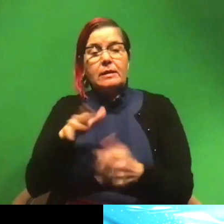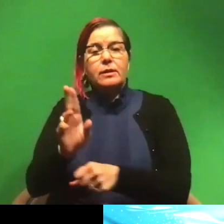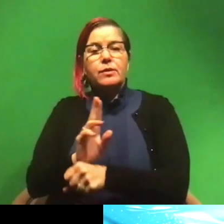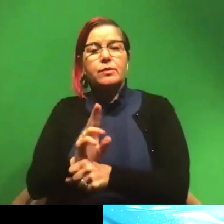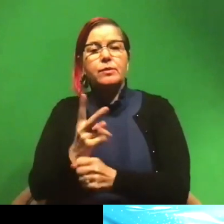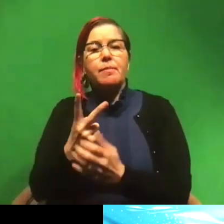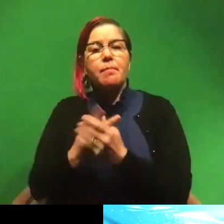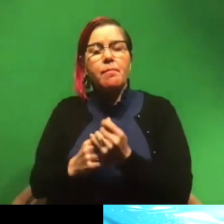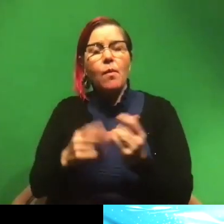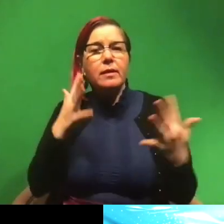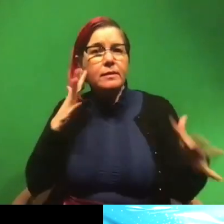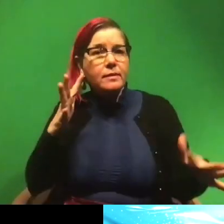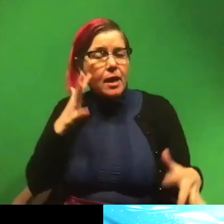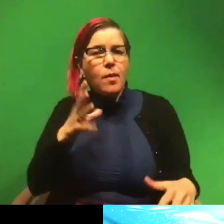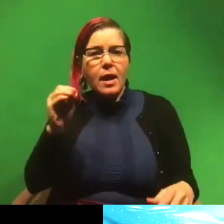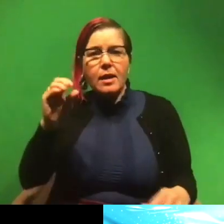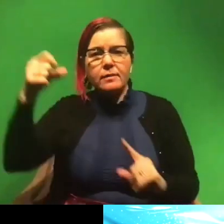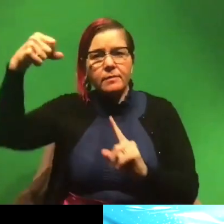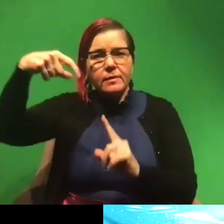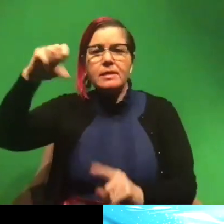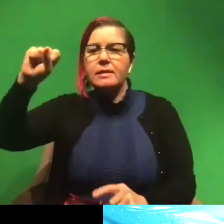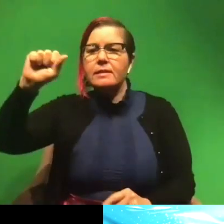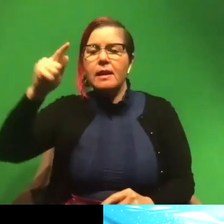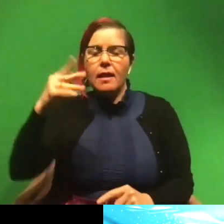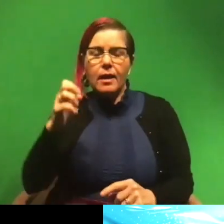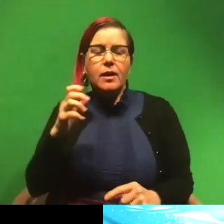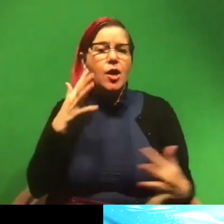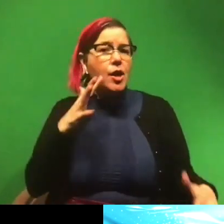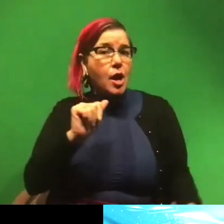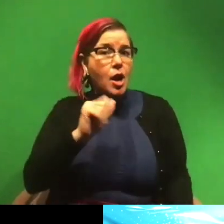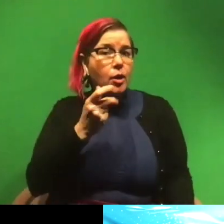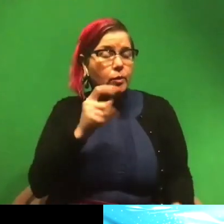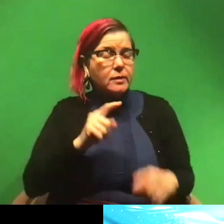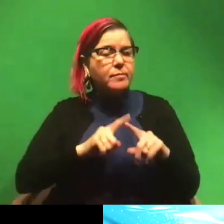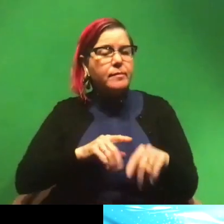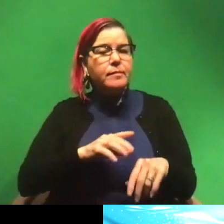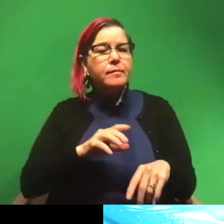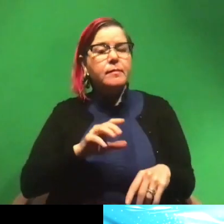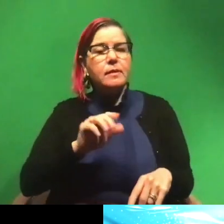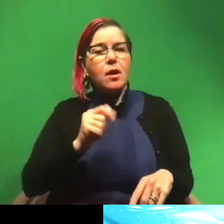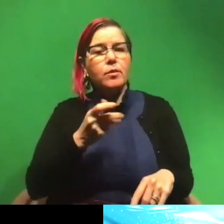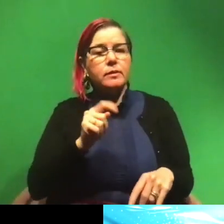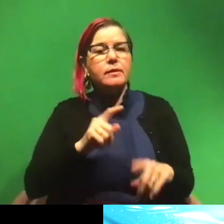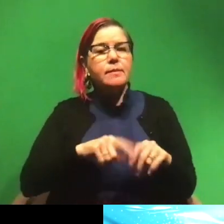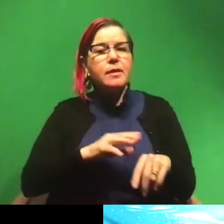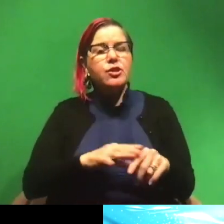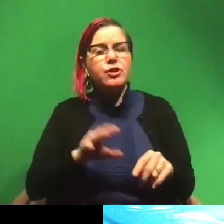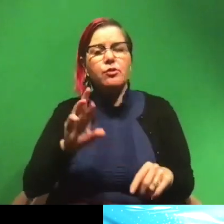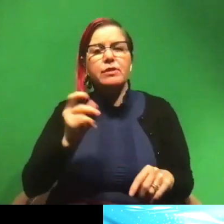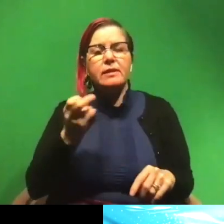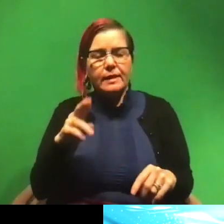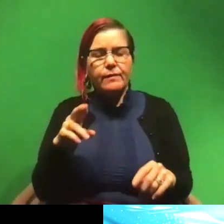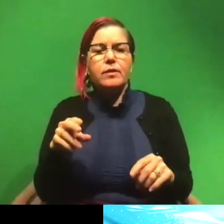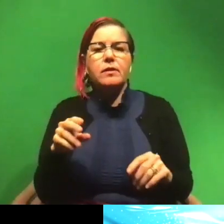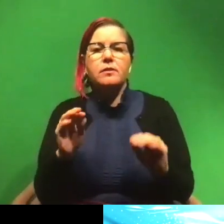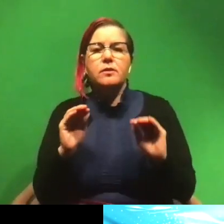acoustic and satellite telemetry. So acoustic telemetry relies on these things called receivers that we